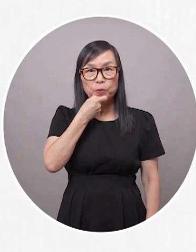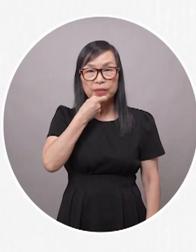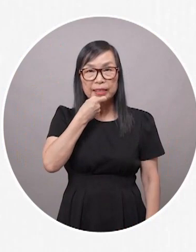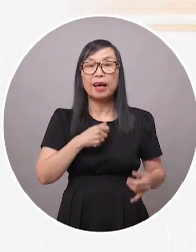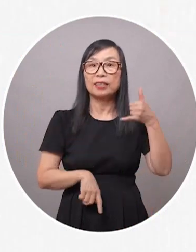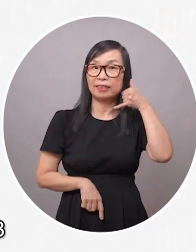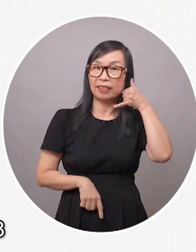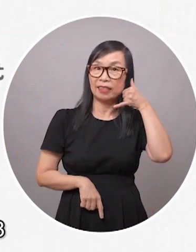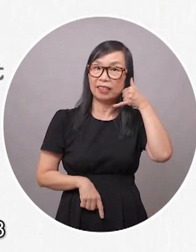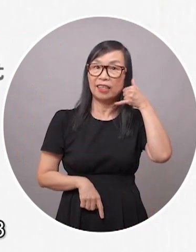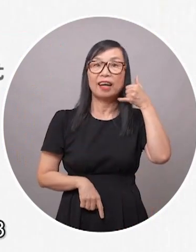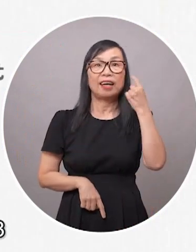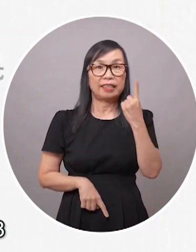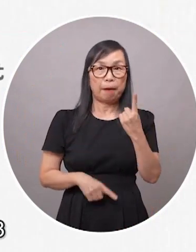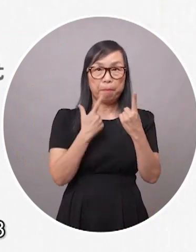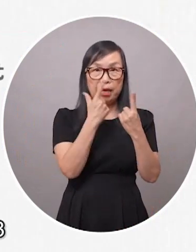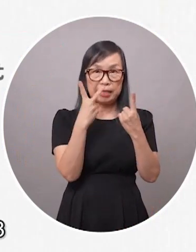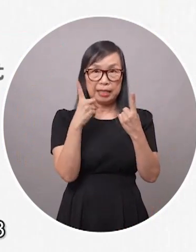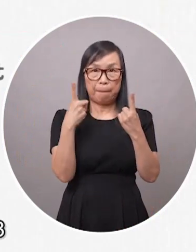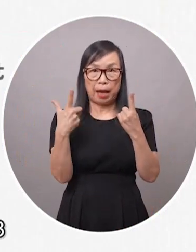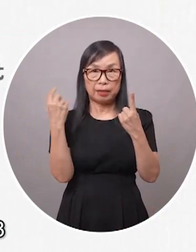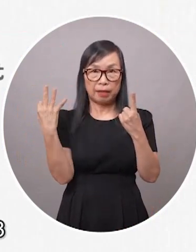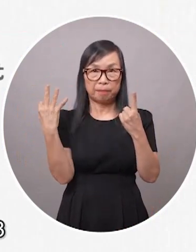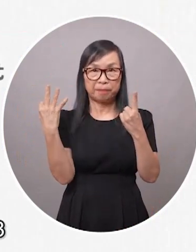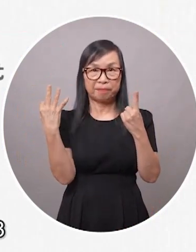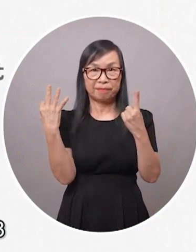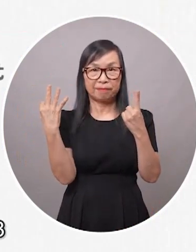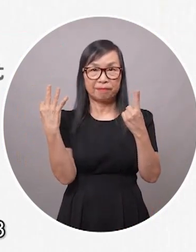Carers in need may call the designated hotline for carer support. 182 183